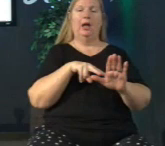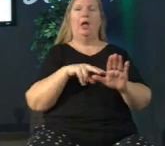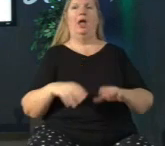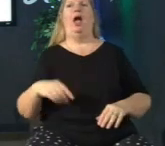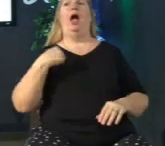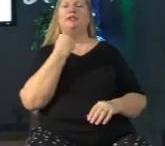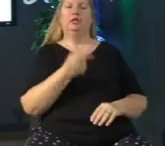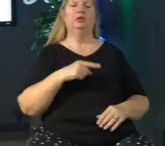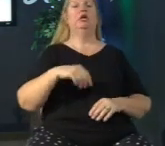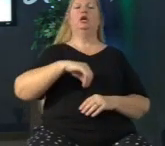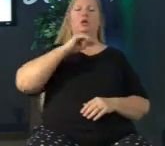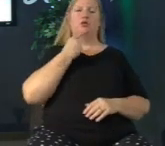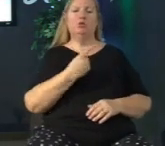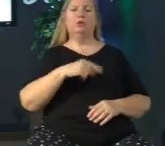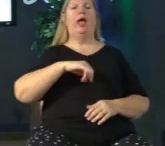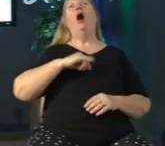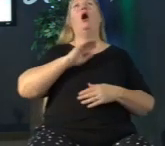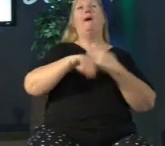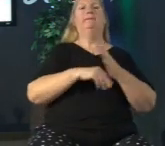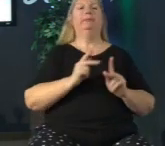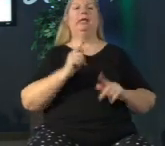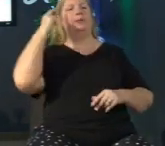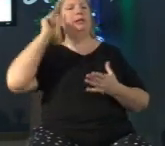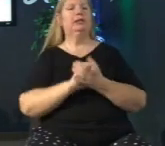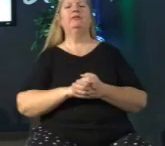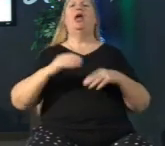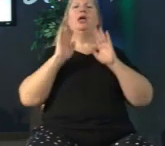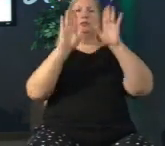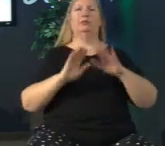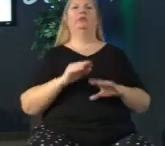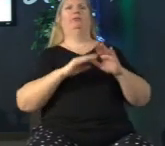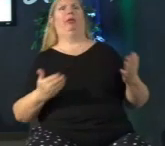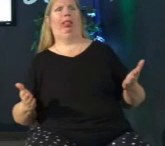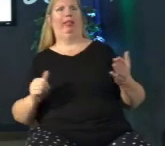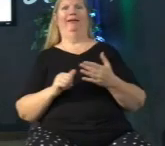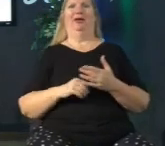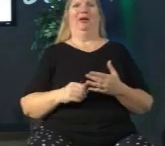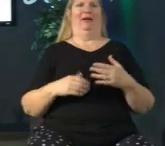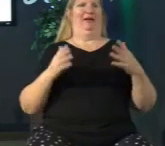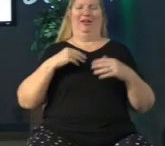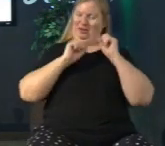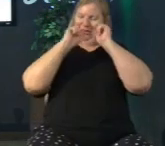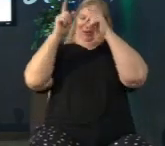who believes in me will do the same works i have done and even greater works because i am going to be with the father